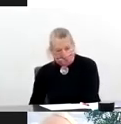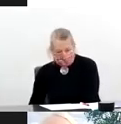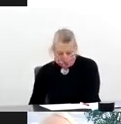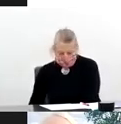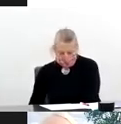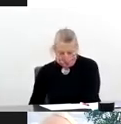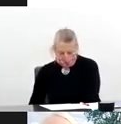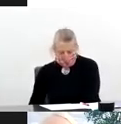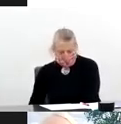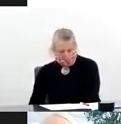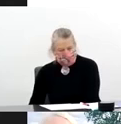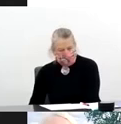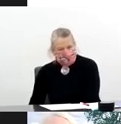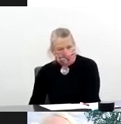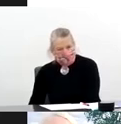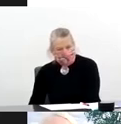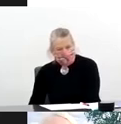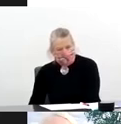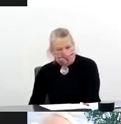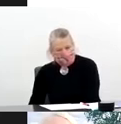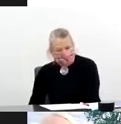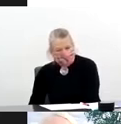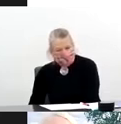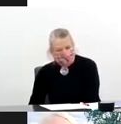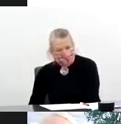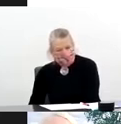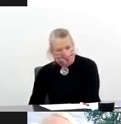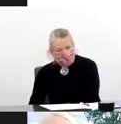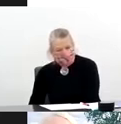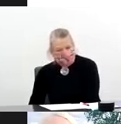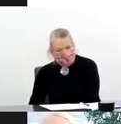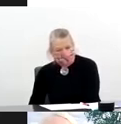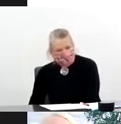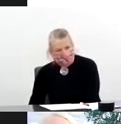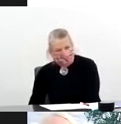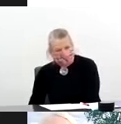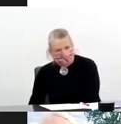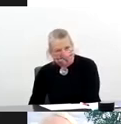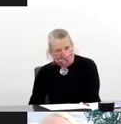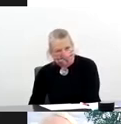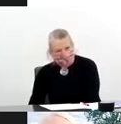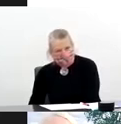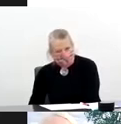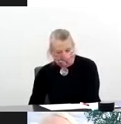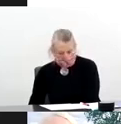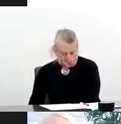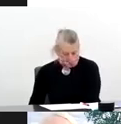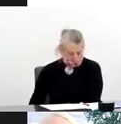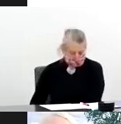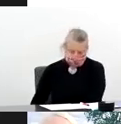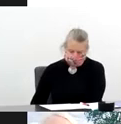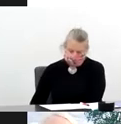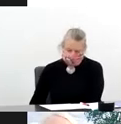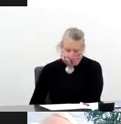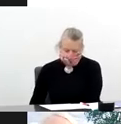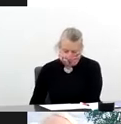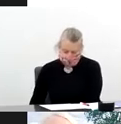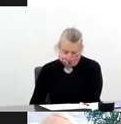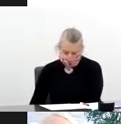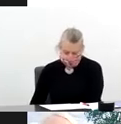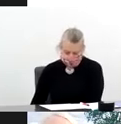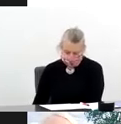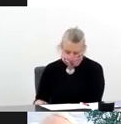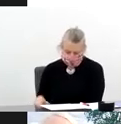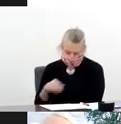time, for example, in parks and outdoor spaces, the United States did not shut down nearly as much as Italy and Spain,